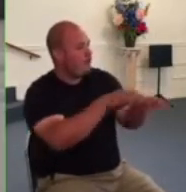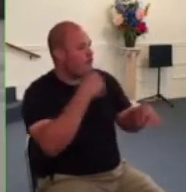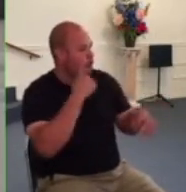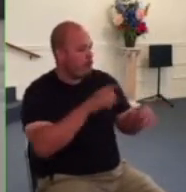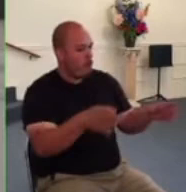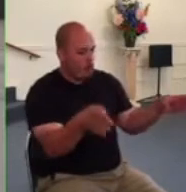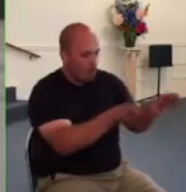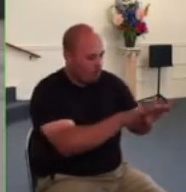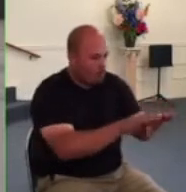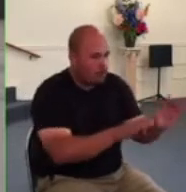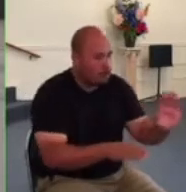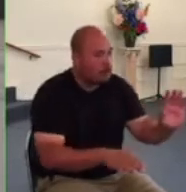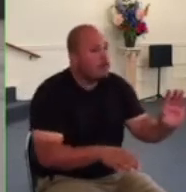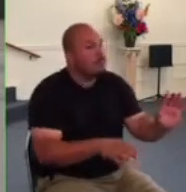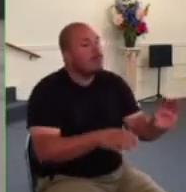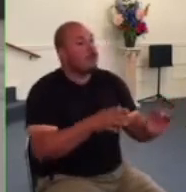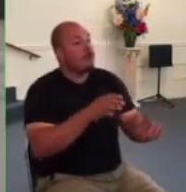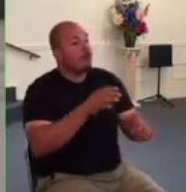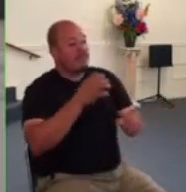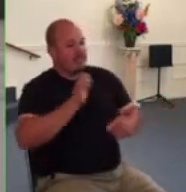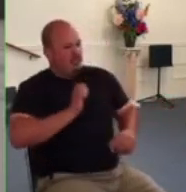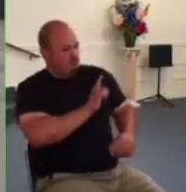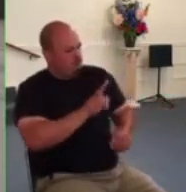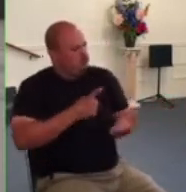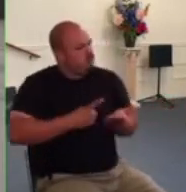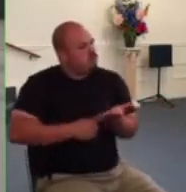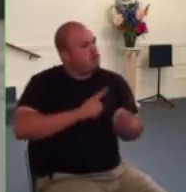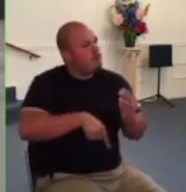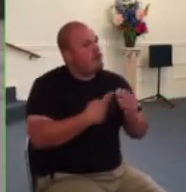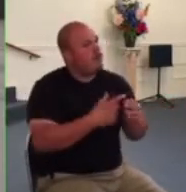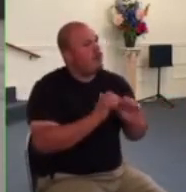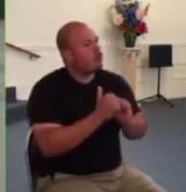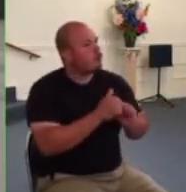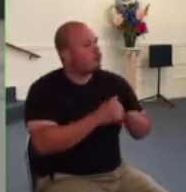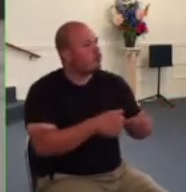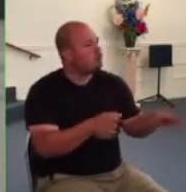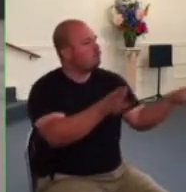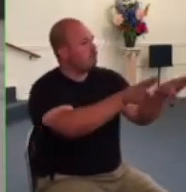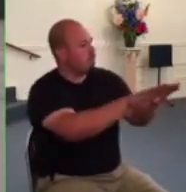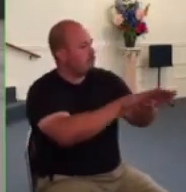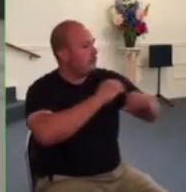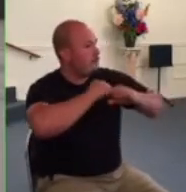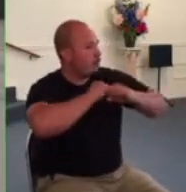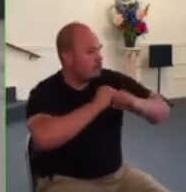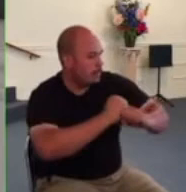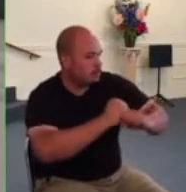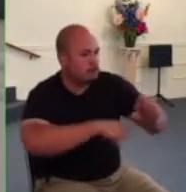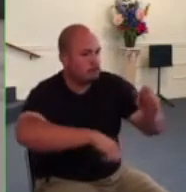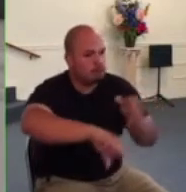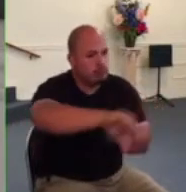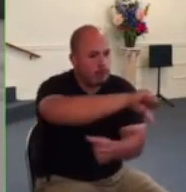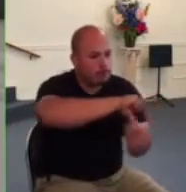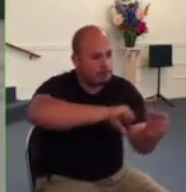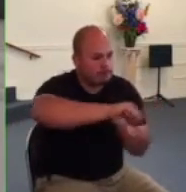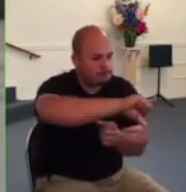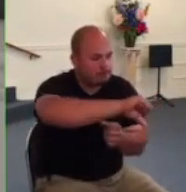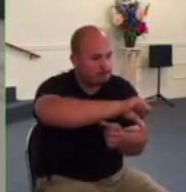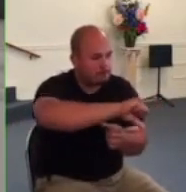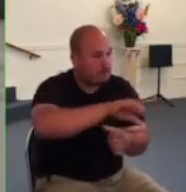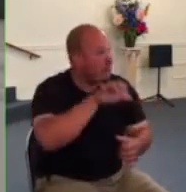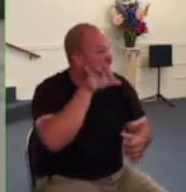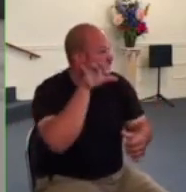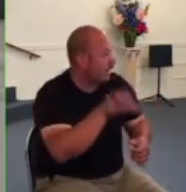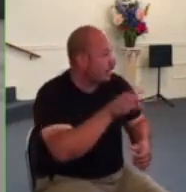elders were discussing that question before we received any orders from the state and that question brought to mind